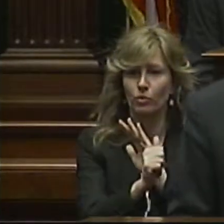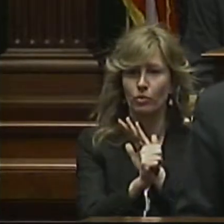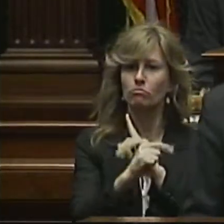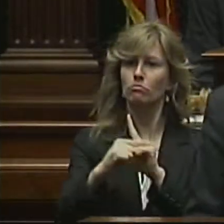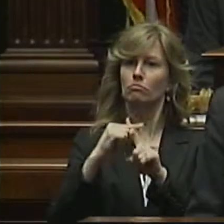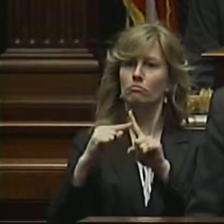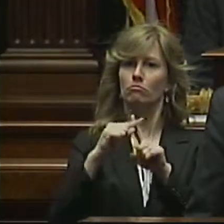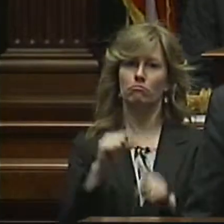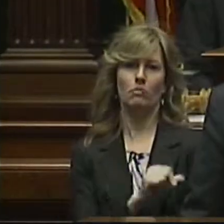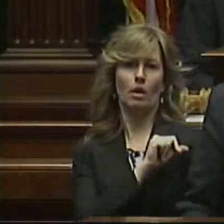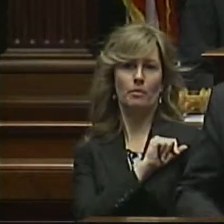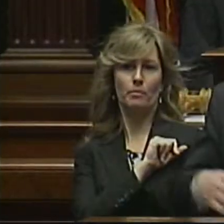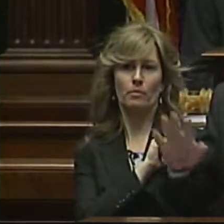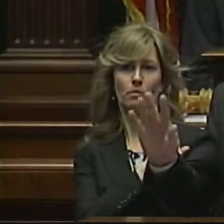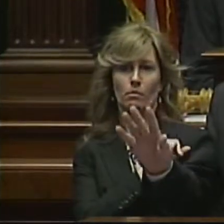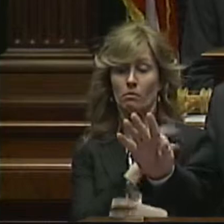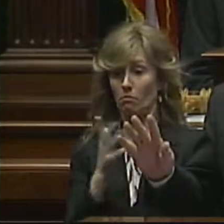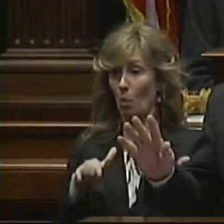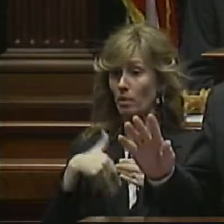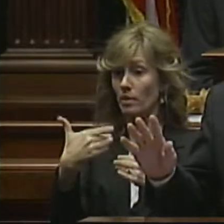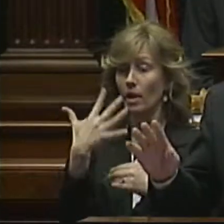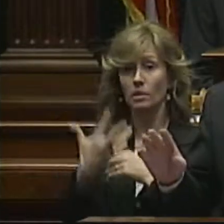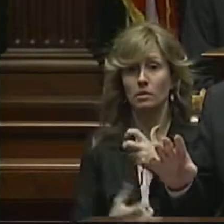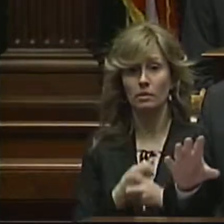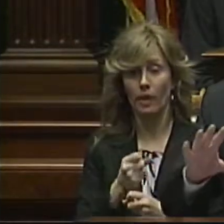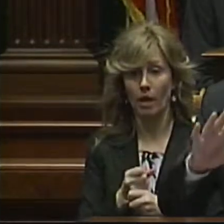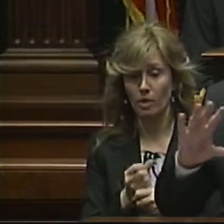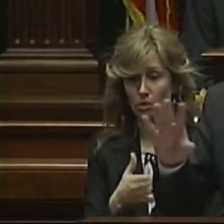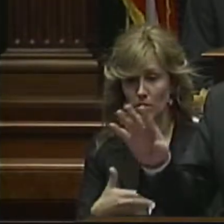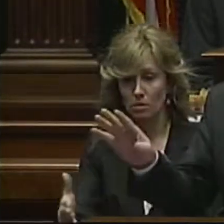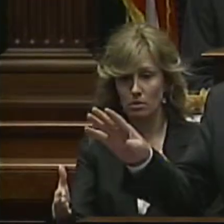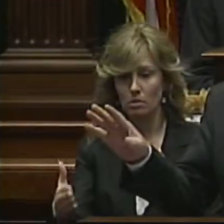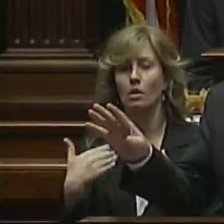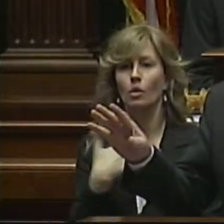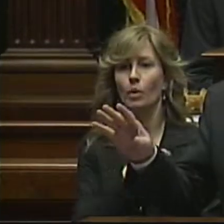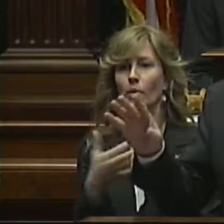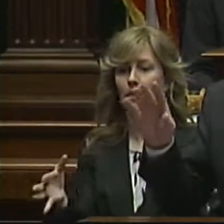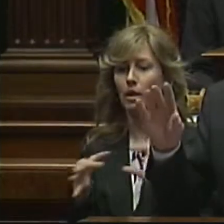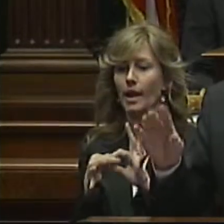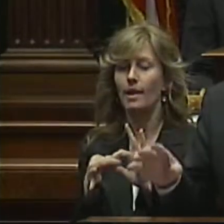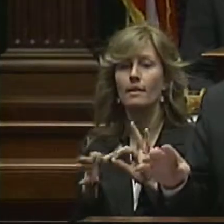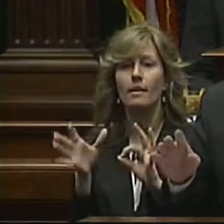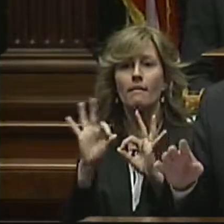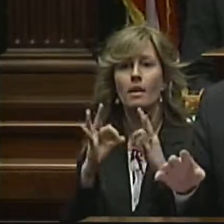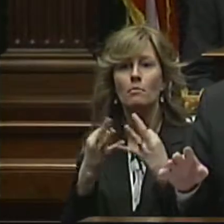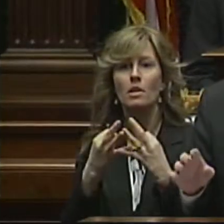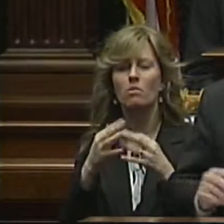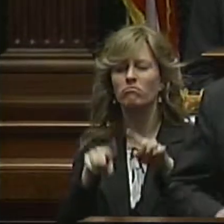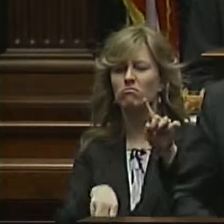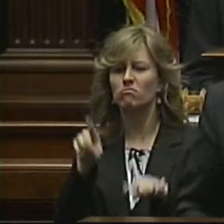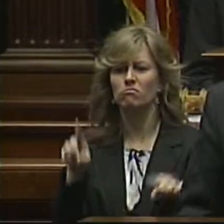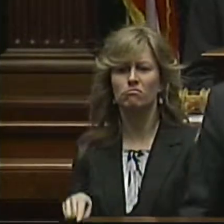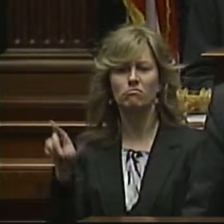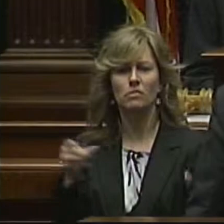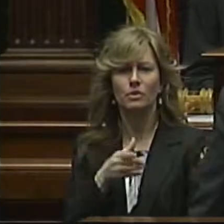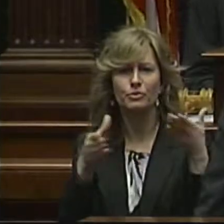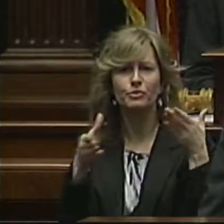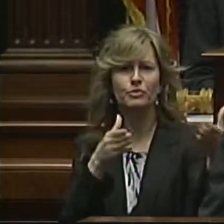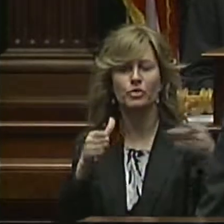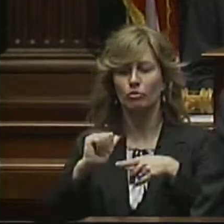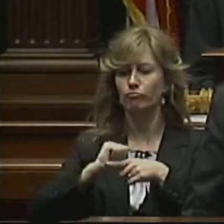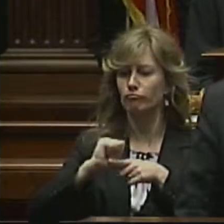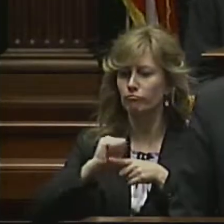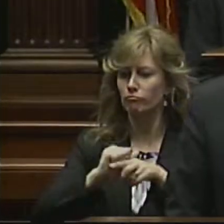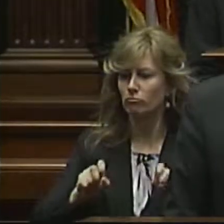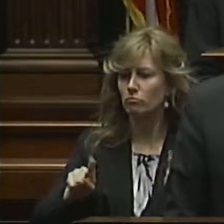positive attitude. So over the next five years, we'll connect families to a range of services and training opportunities